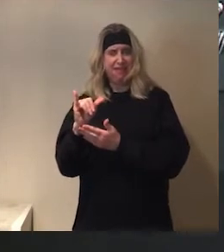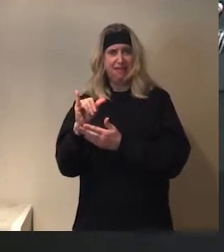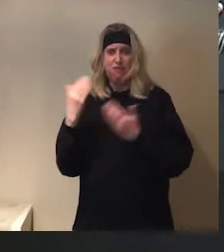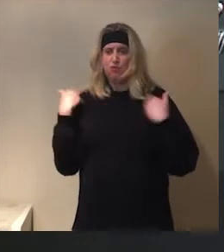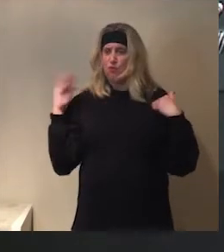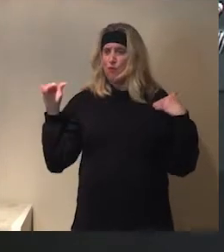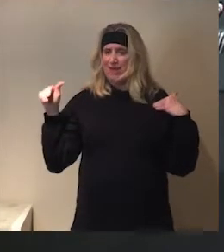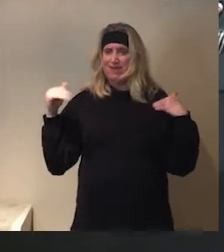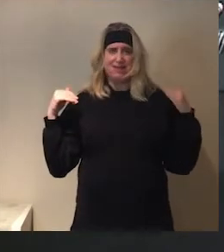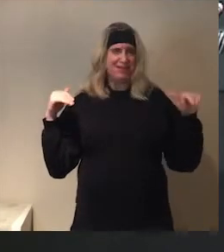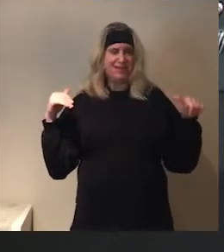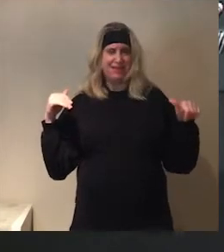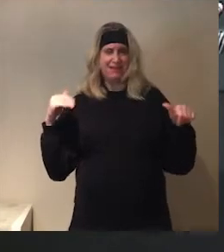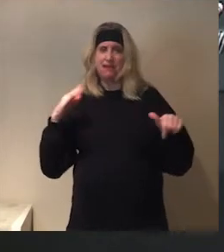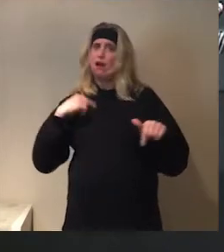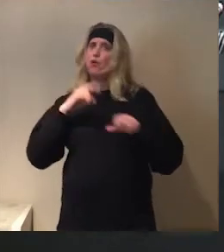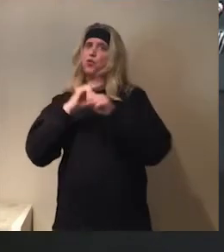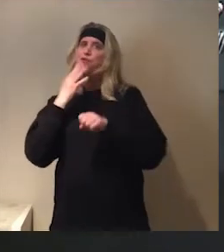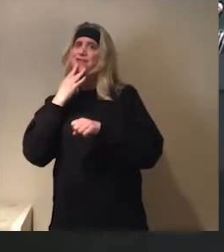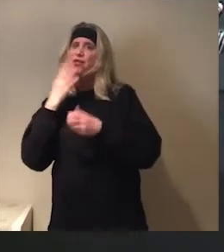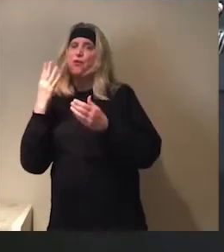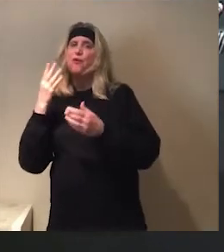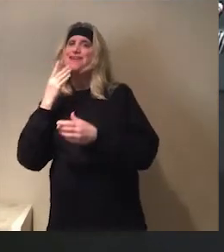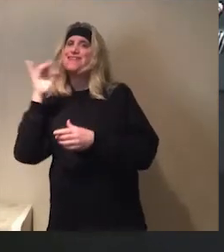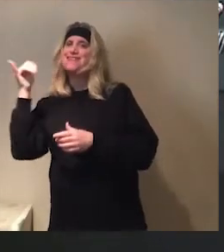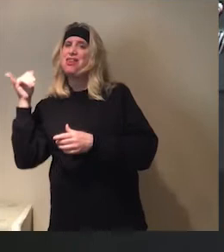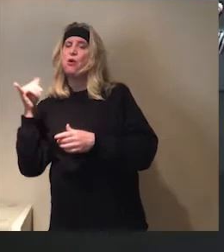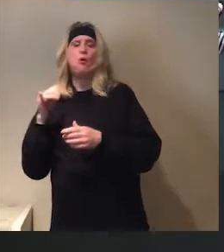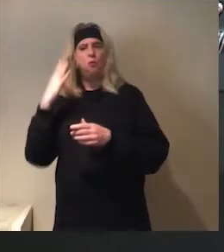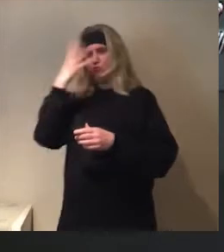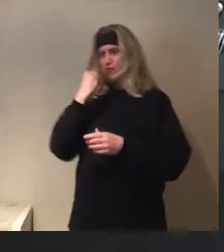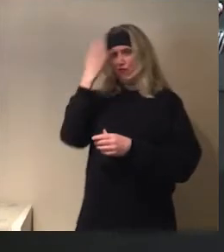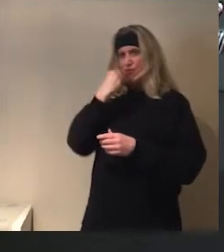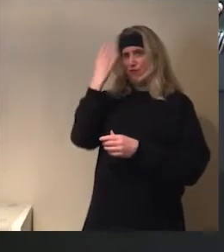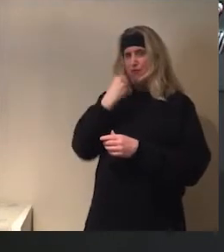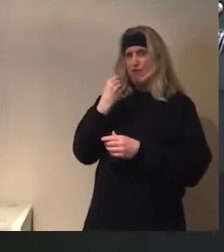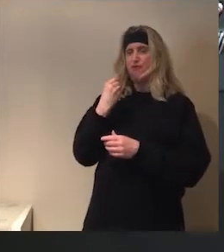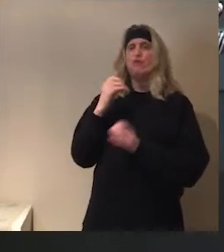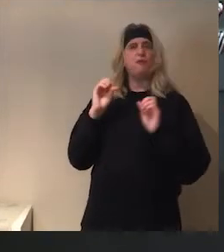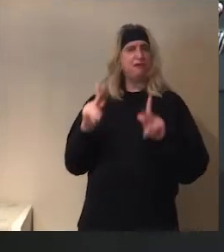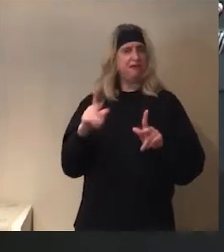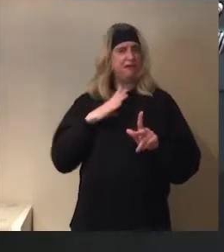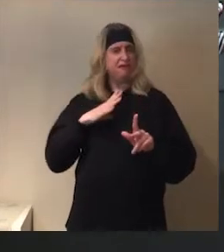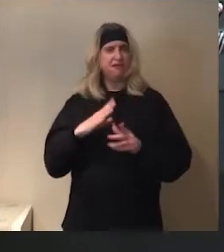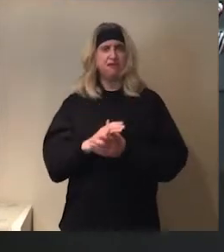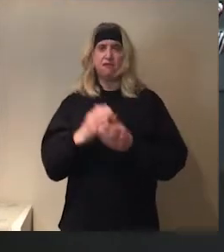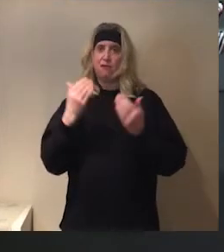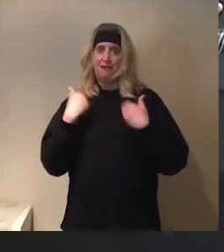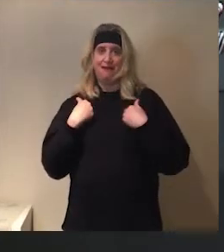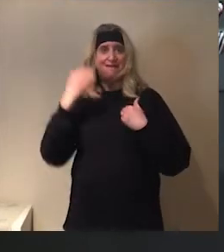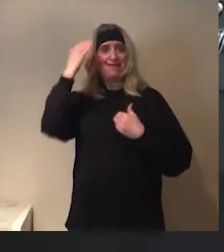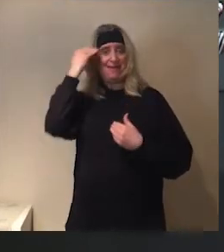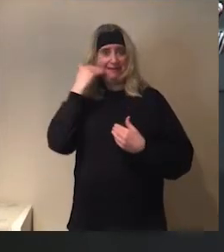the wings. I'm to use yellow, John. Okay. There you go. Beautiful. Okay. So, we have